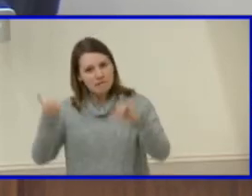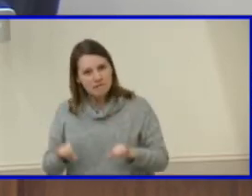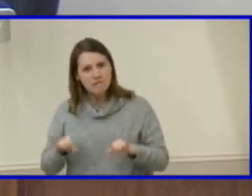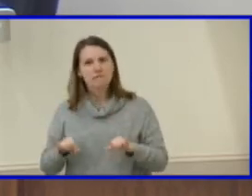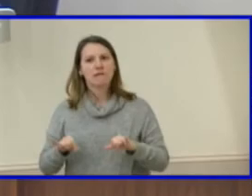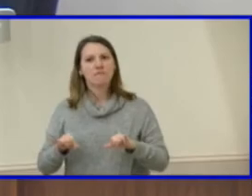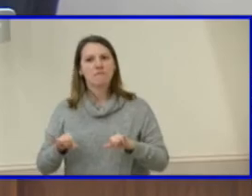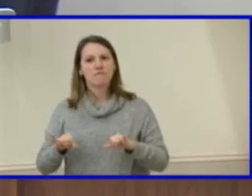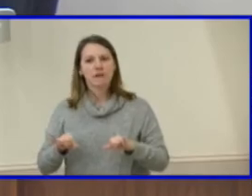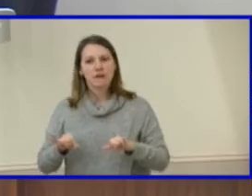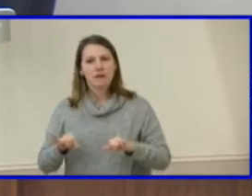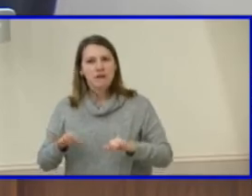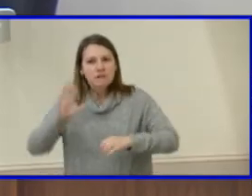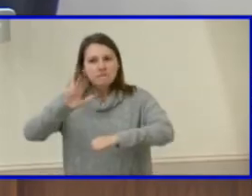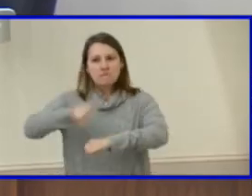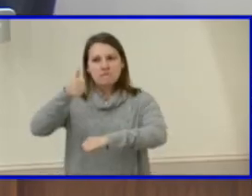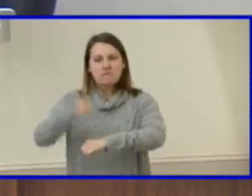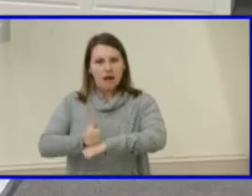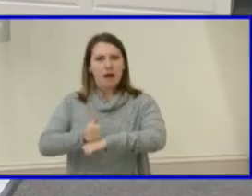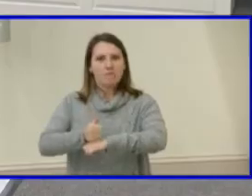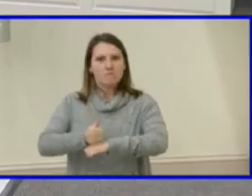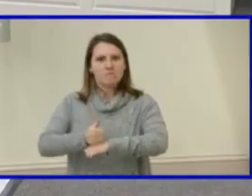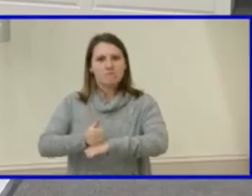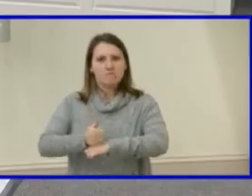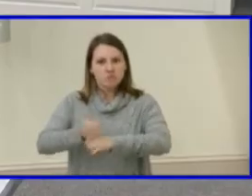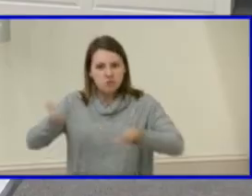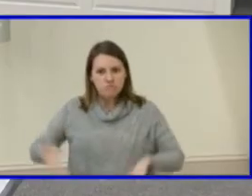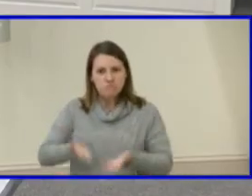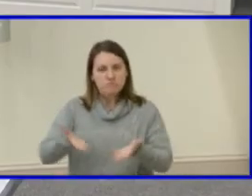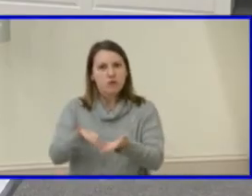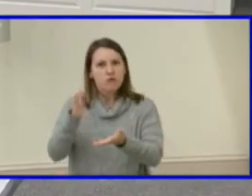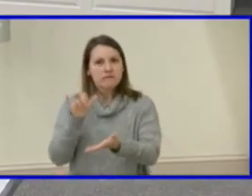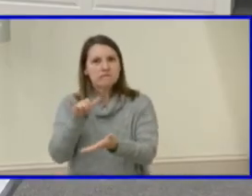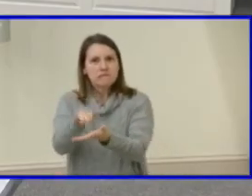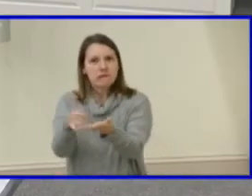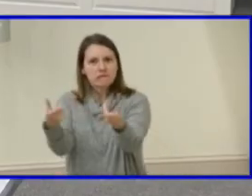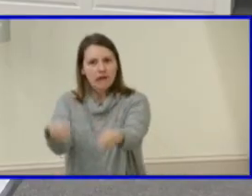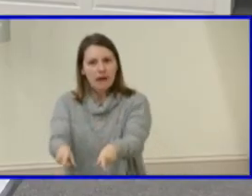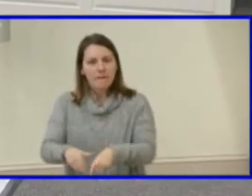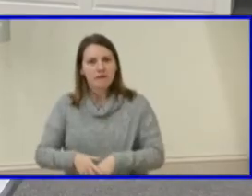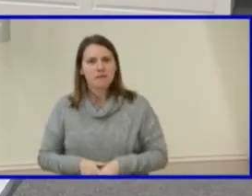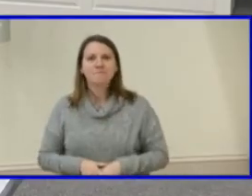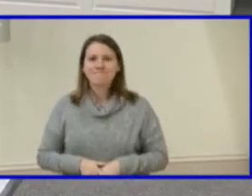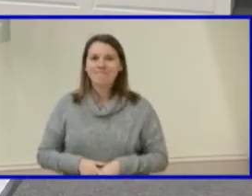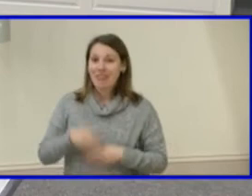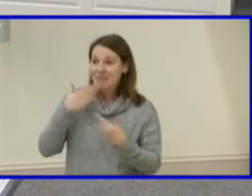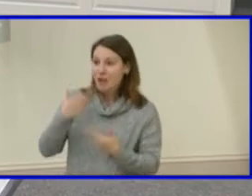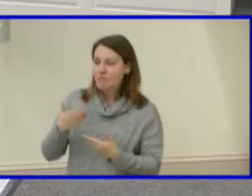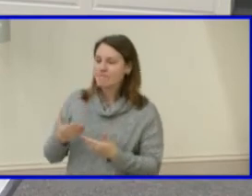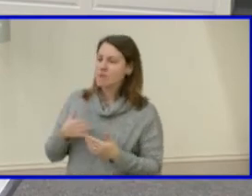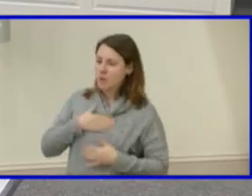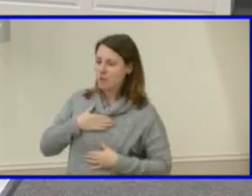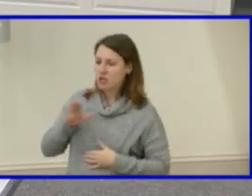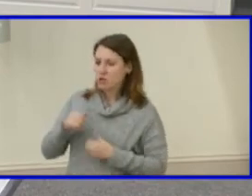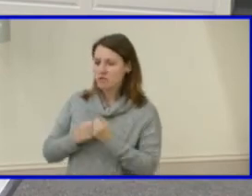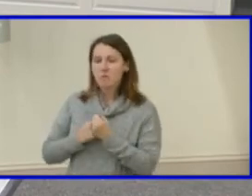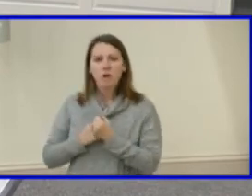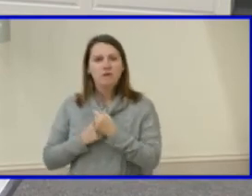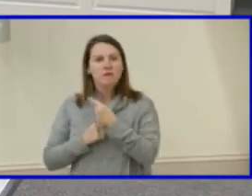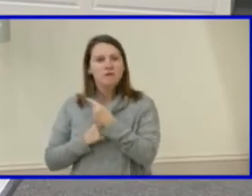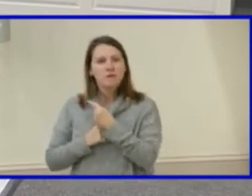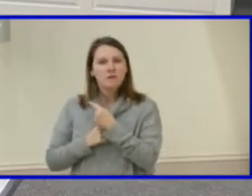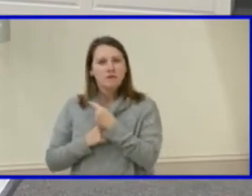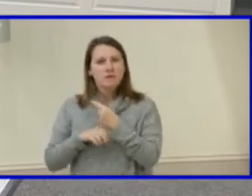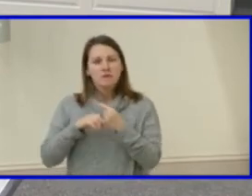are in place the help to facilitate that. again, thanks for both us. That's my opinion. Absolutely. appreciate the support. Yeah. And, and chairman Cooper,